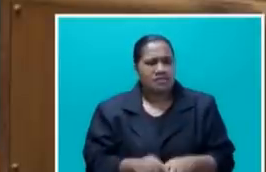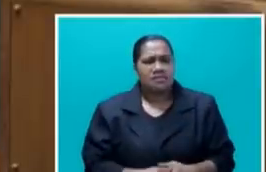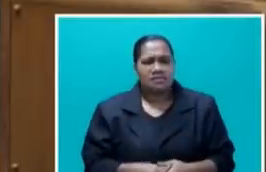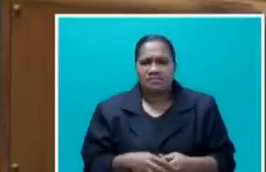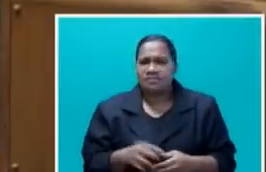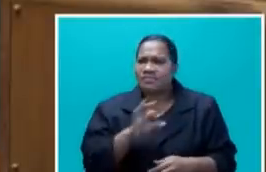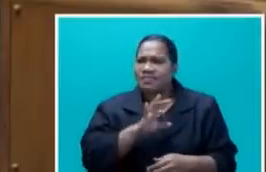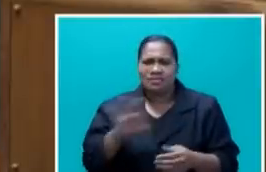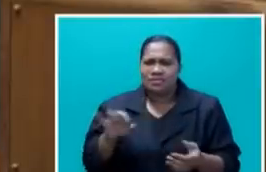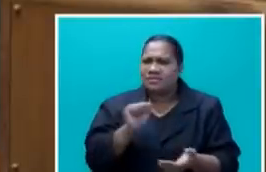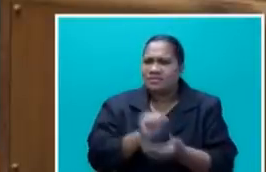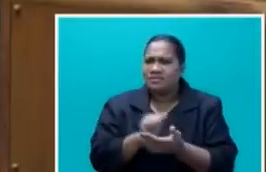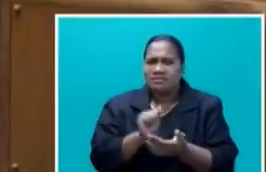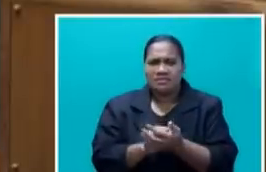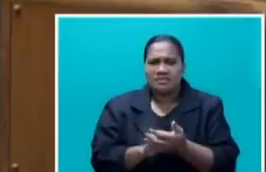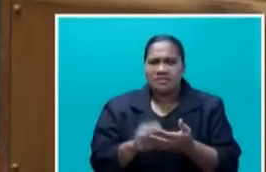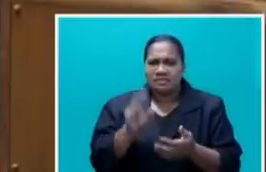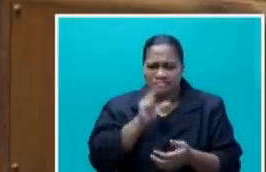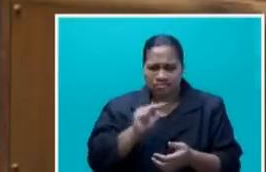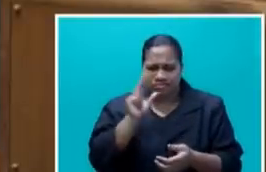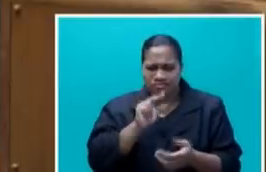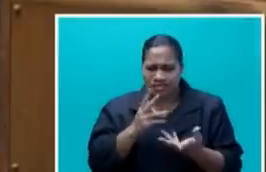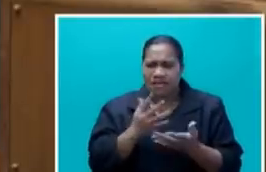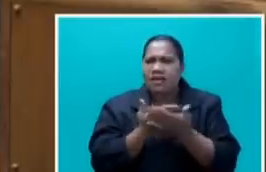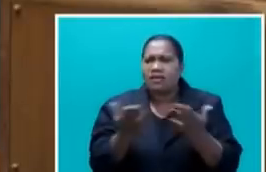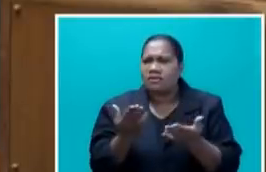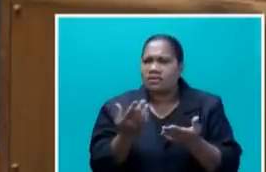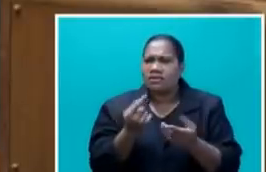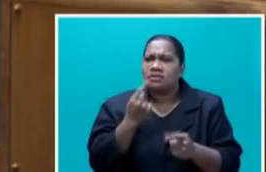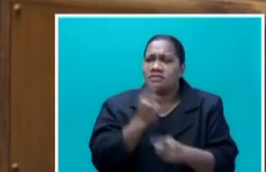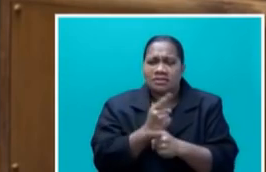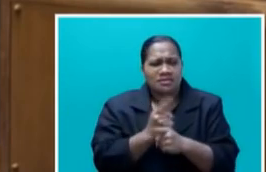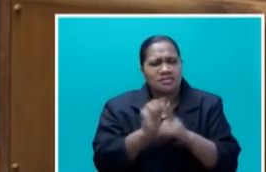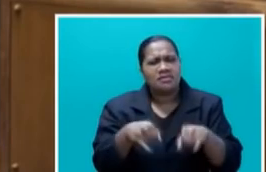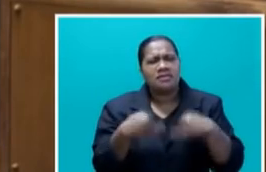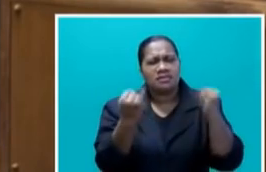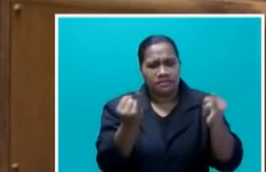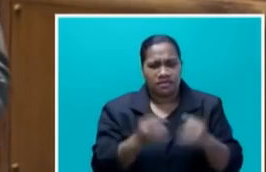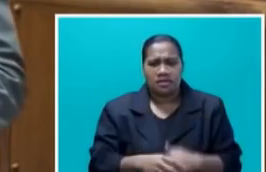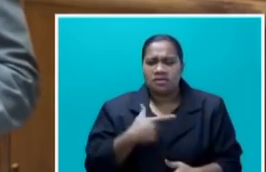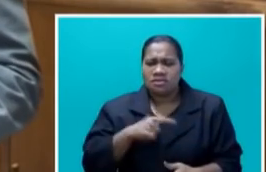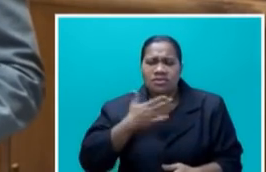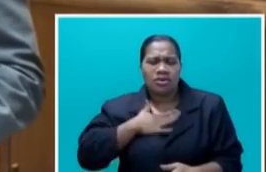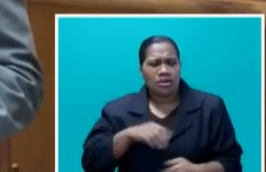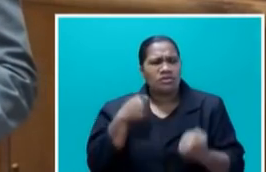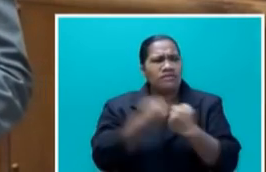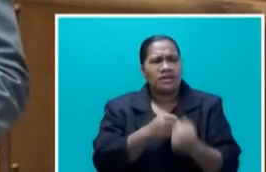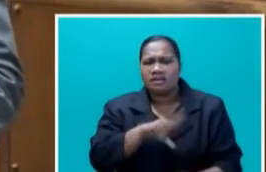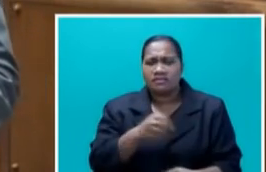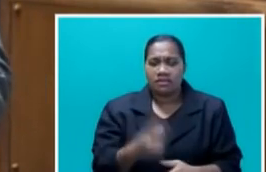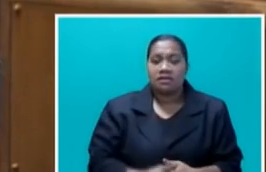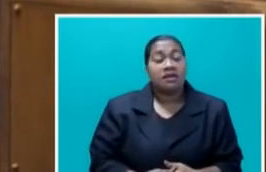the way she speaks is evil. It's as if she wants to fight everybody, because I've heard that she's But get personal,